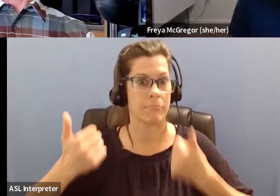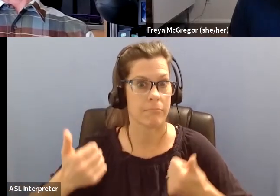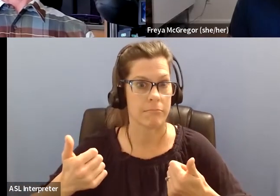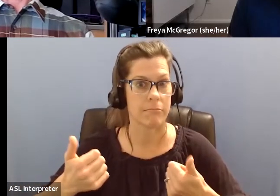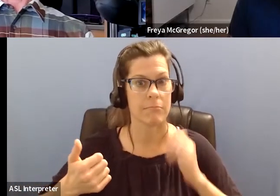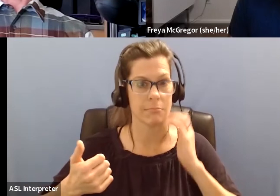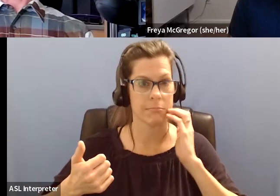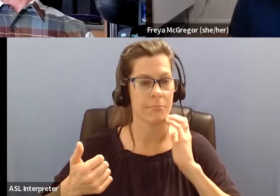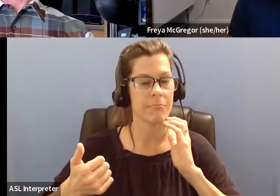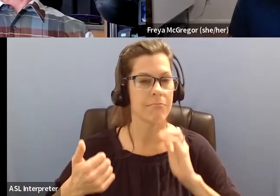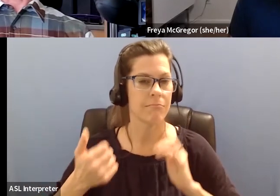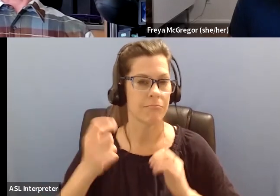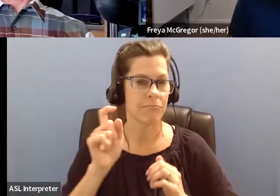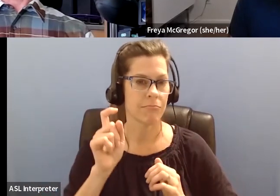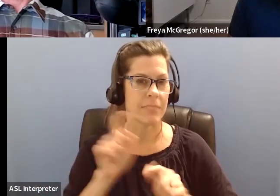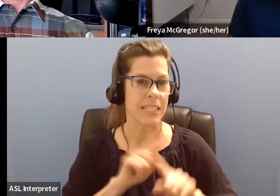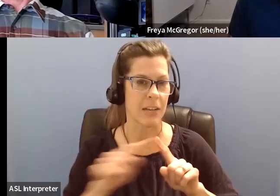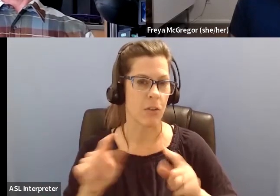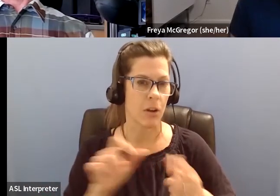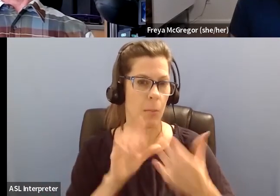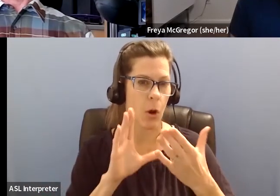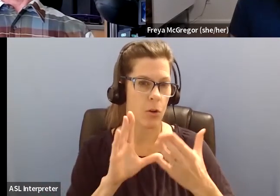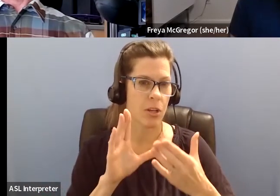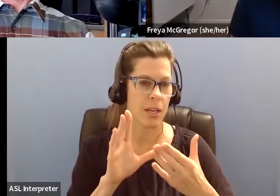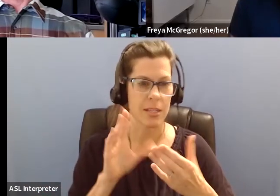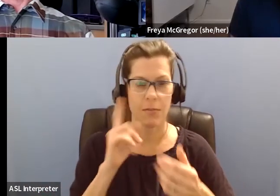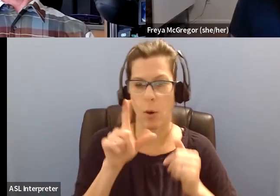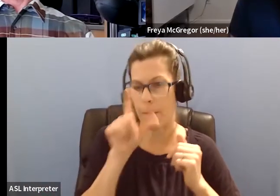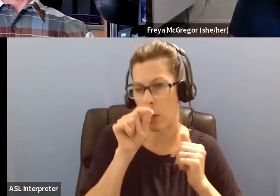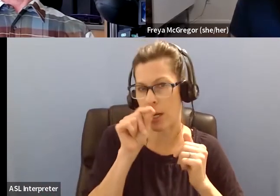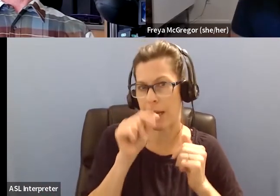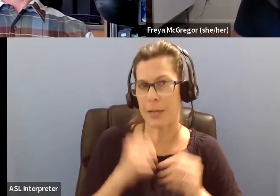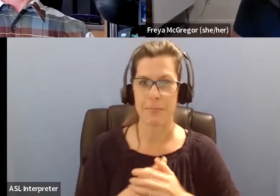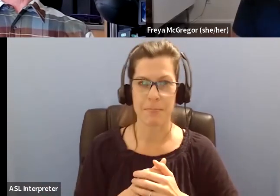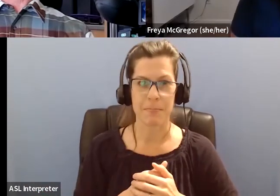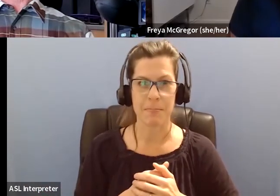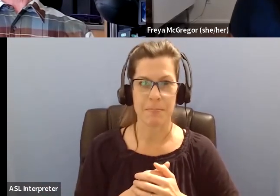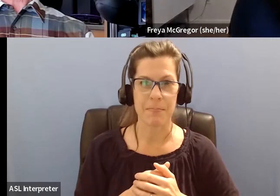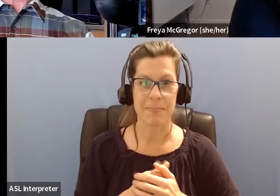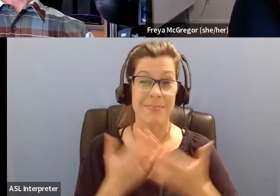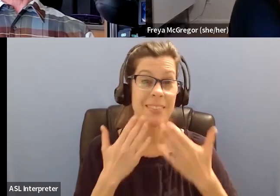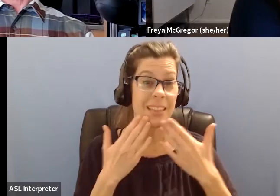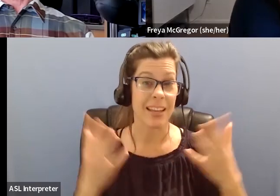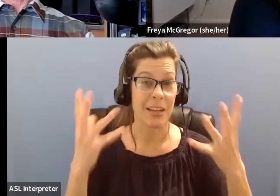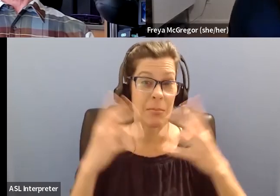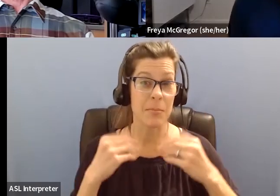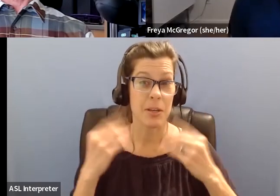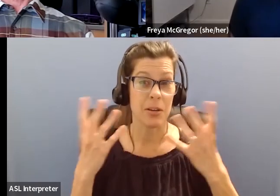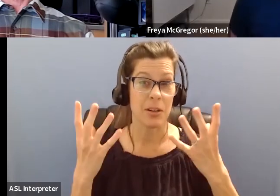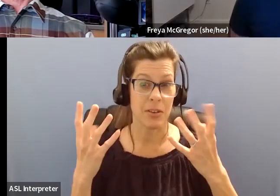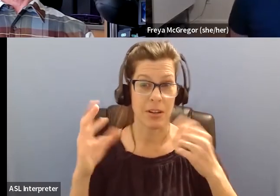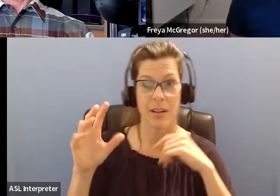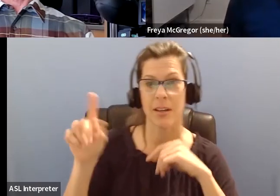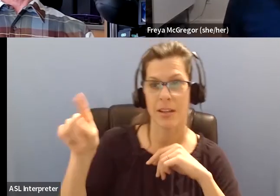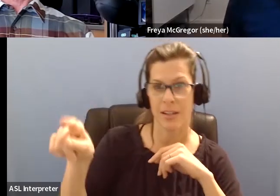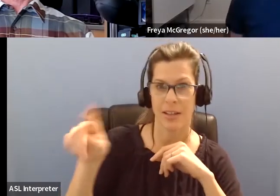the fact that there's different ways to bird. Yes. Thank you. Beautiful. Mindful birding. Um, there's a